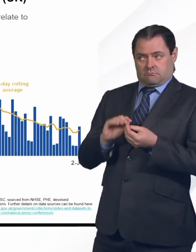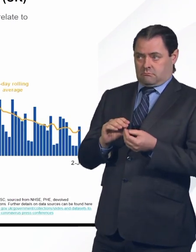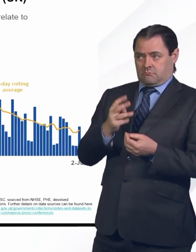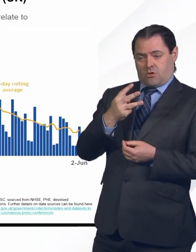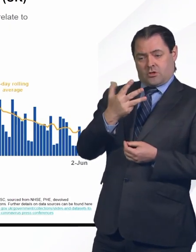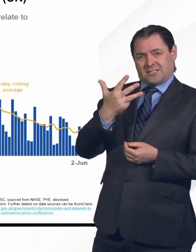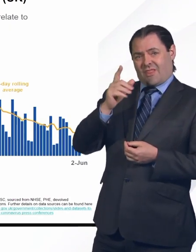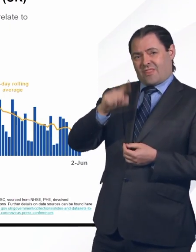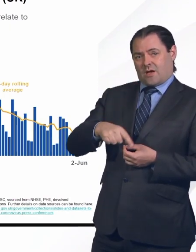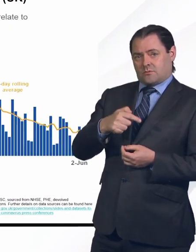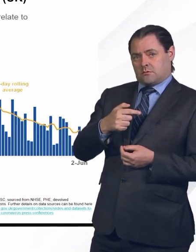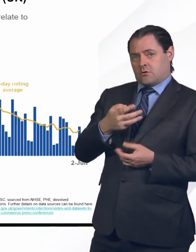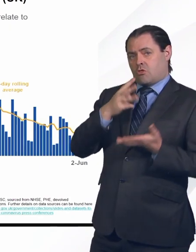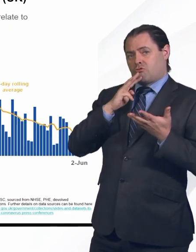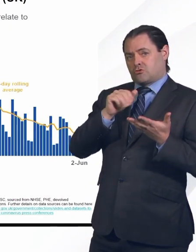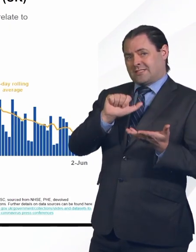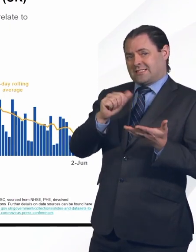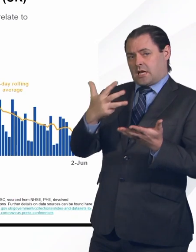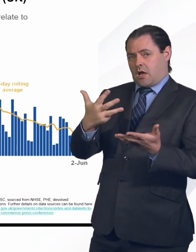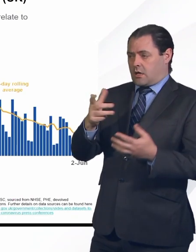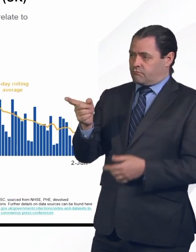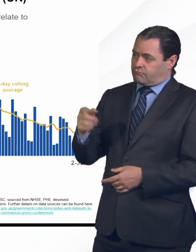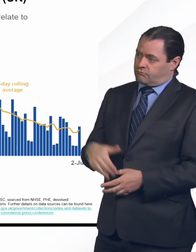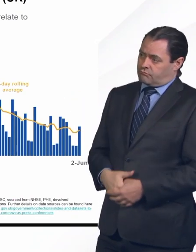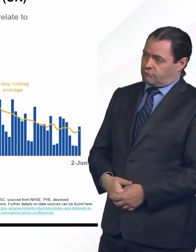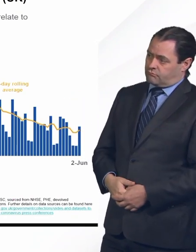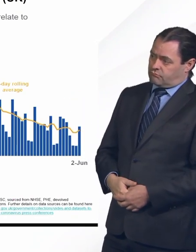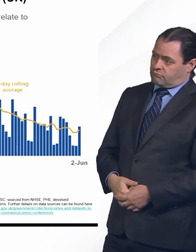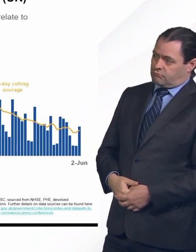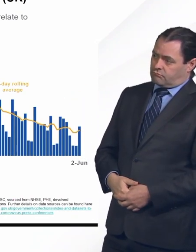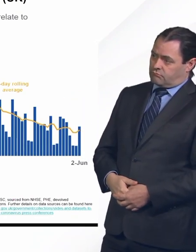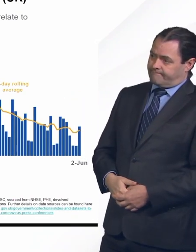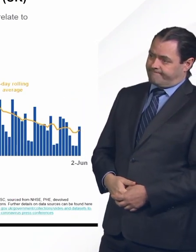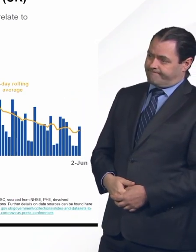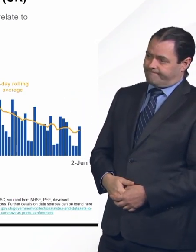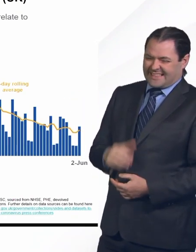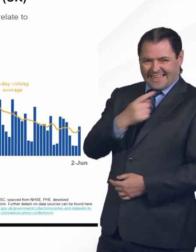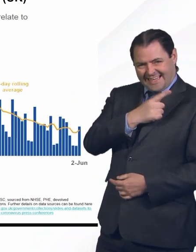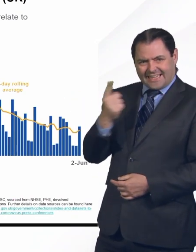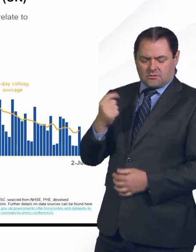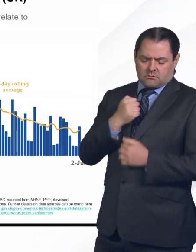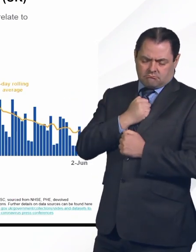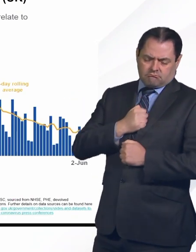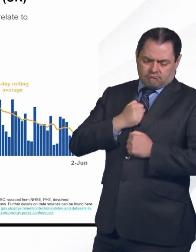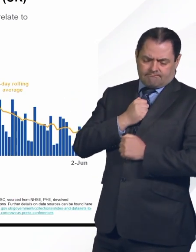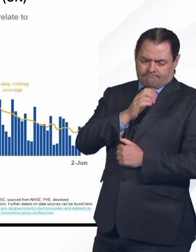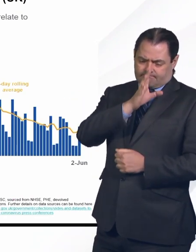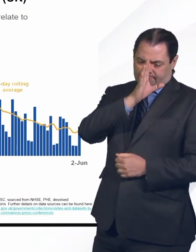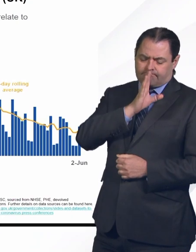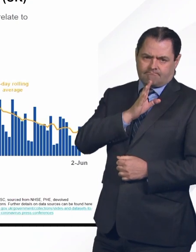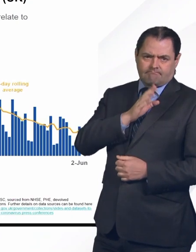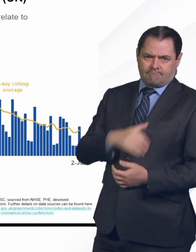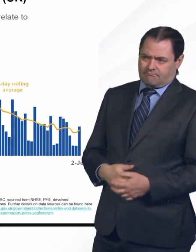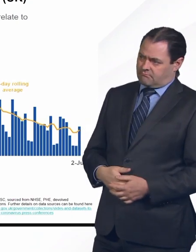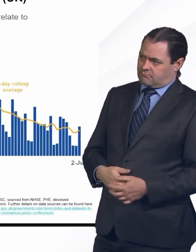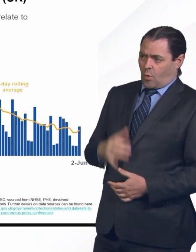,369. And we mourn each one of these. And we try to keep these data